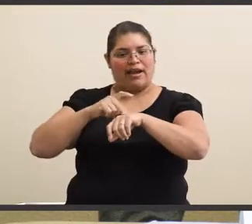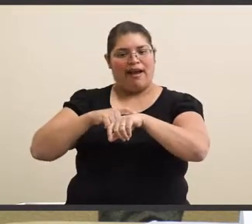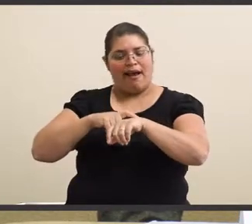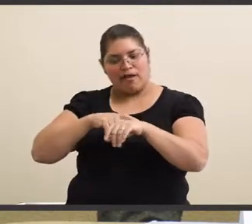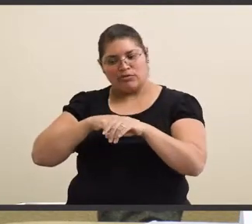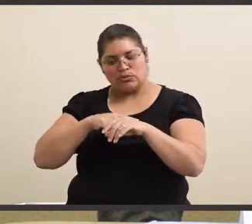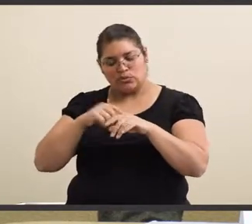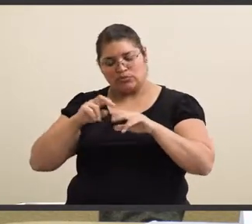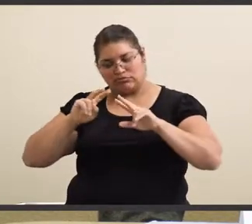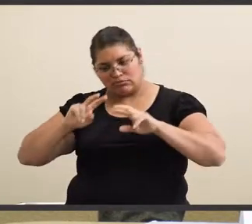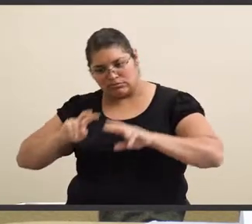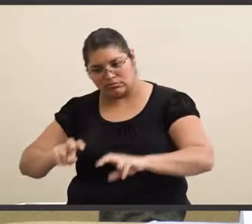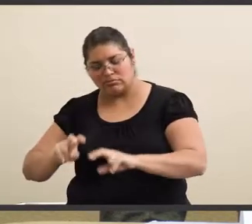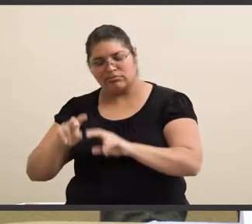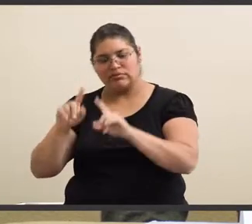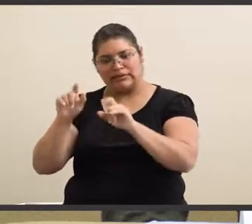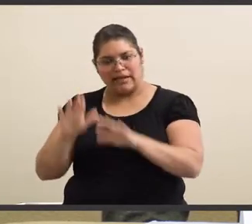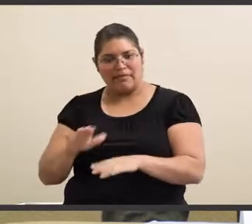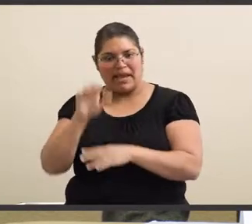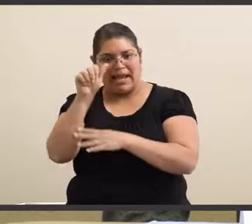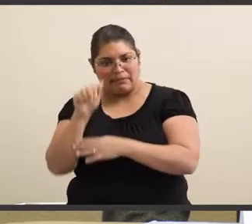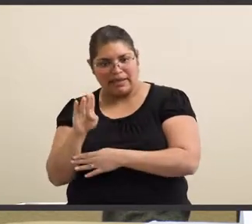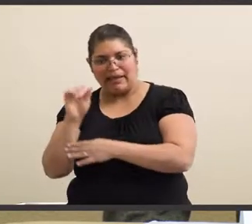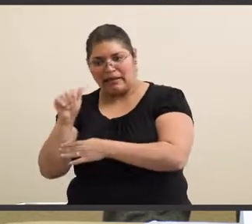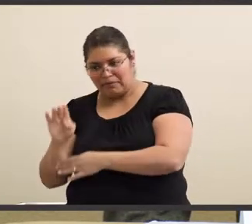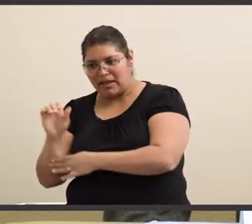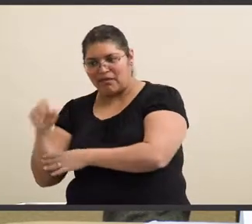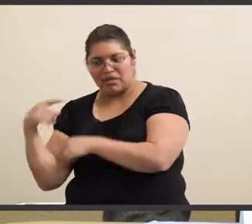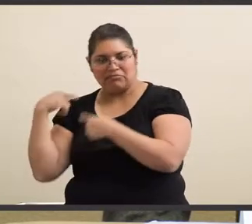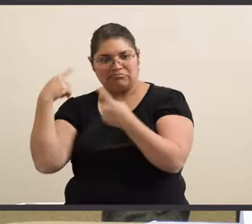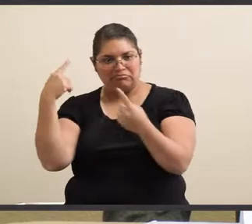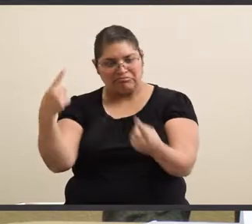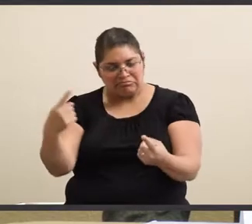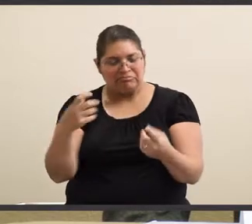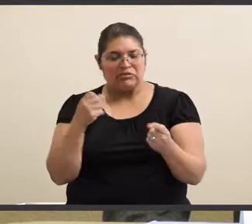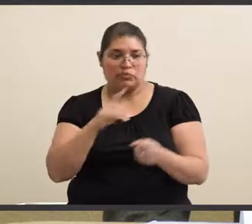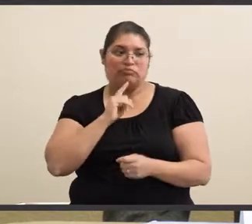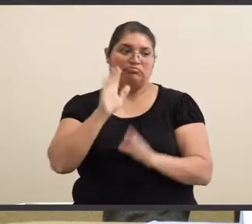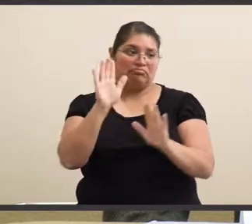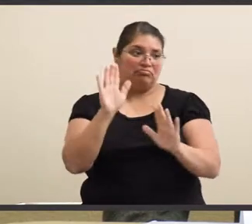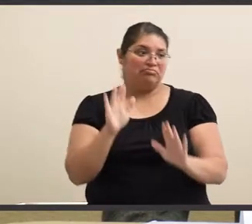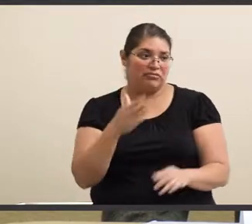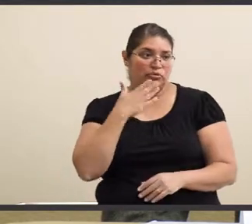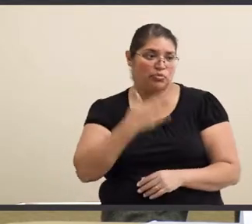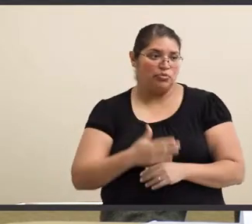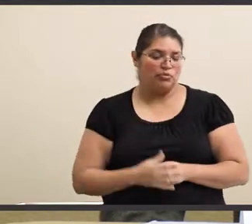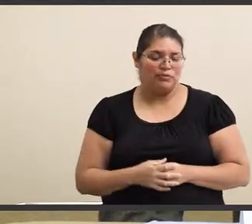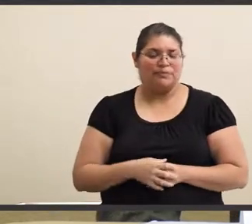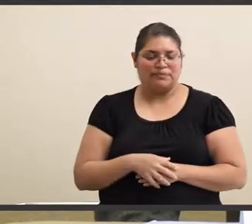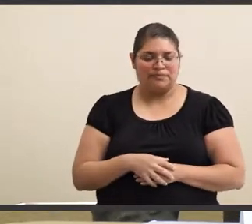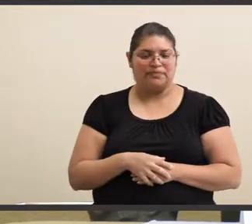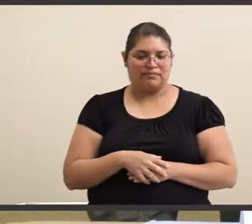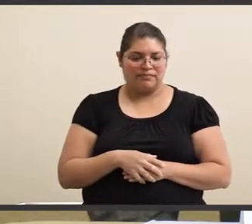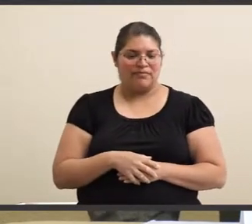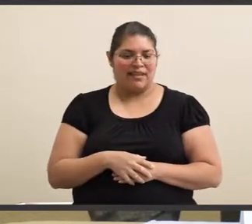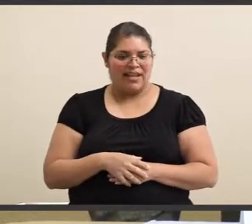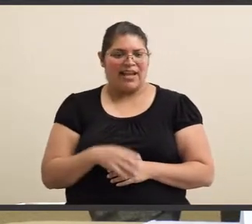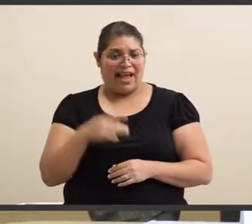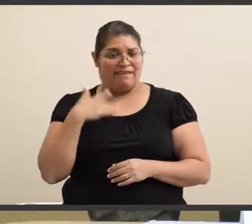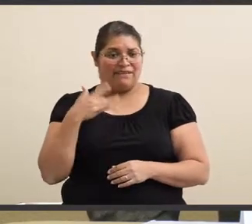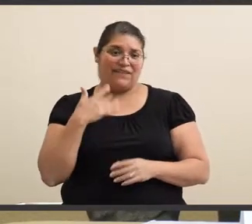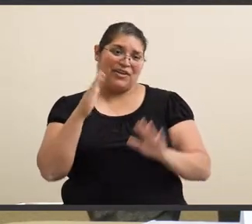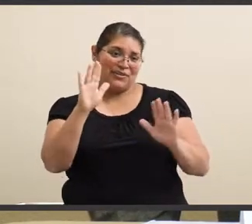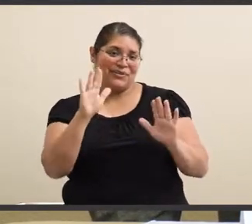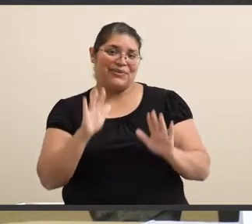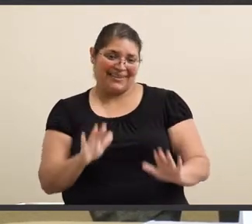And I've had A's and B's overall, so that's great. So I feel